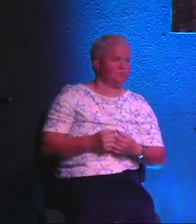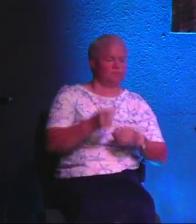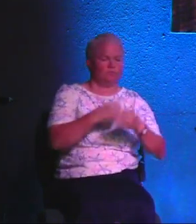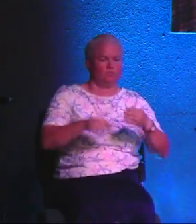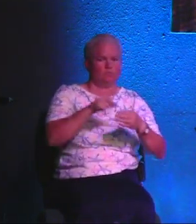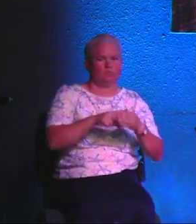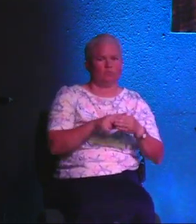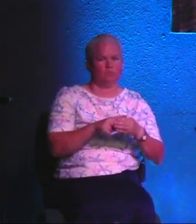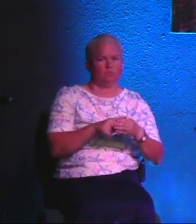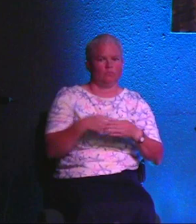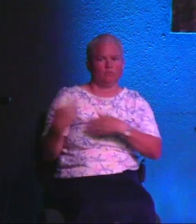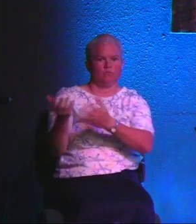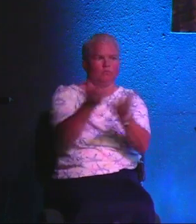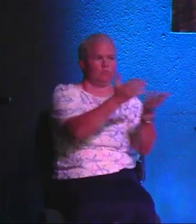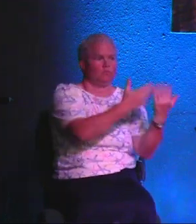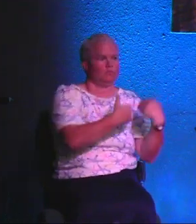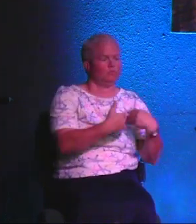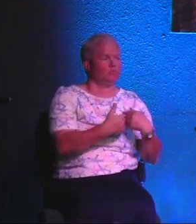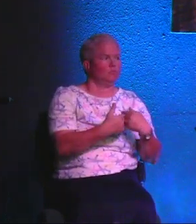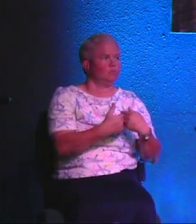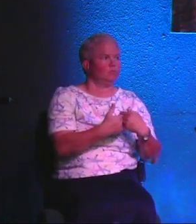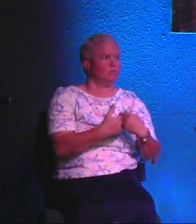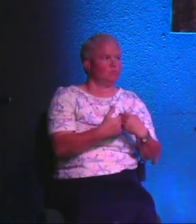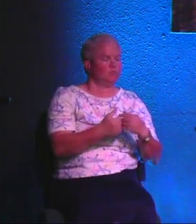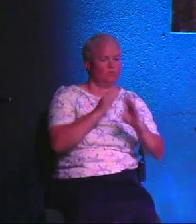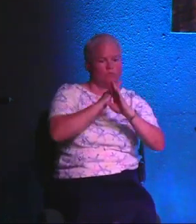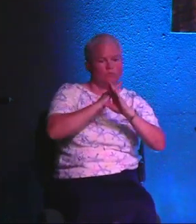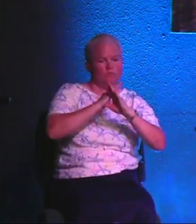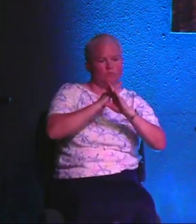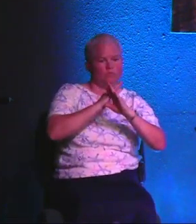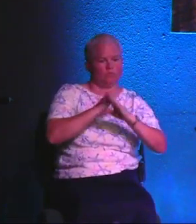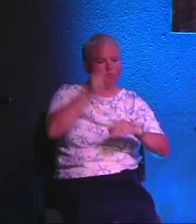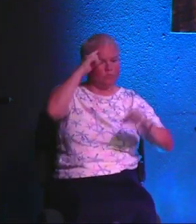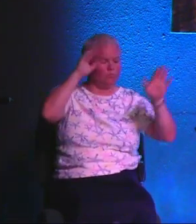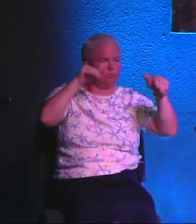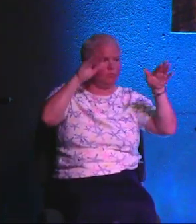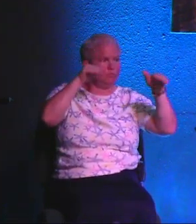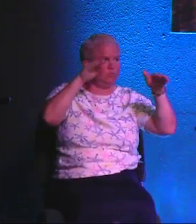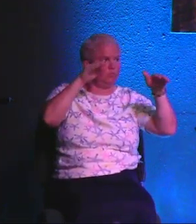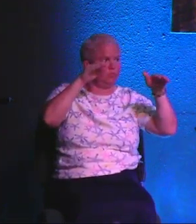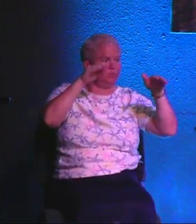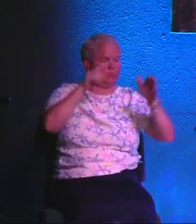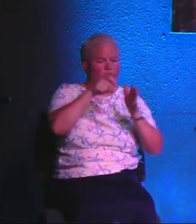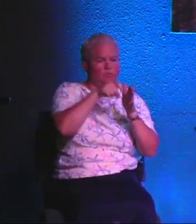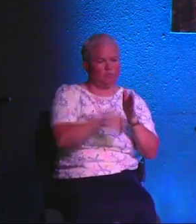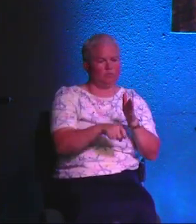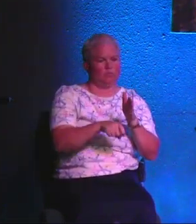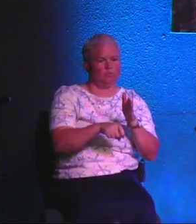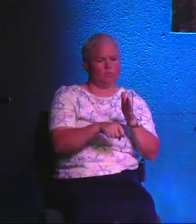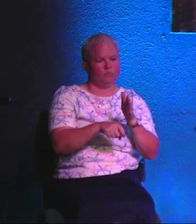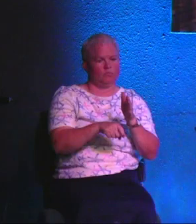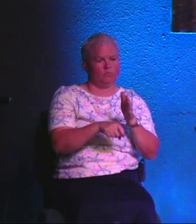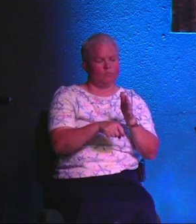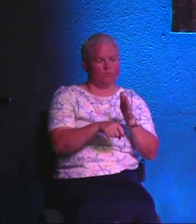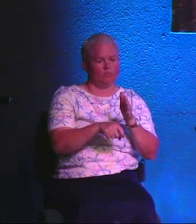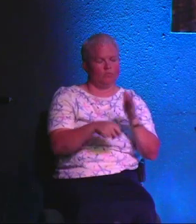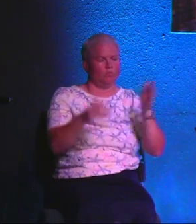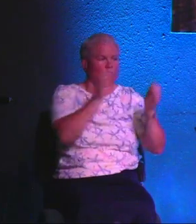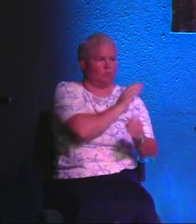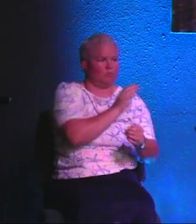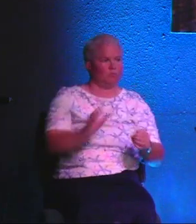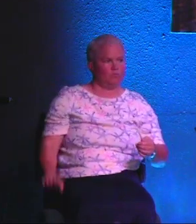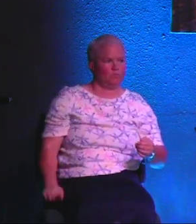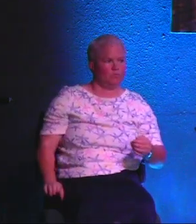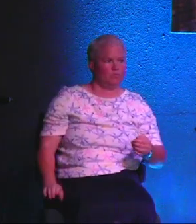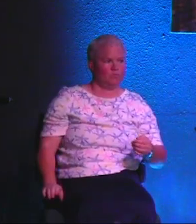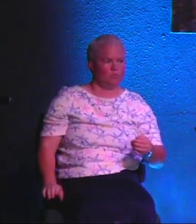us all the time. The only defense here, the only hope here, is to be deeply rooted in Christ.